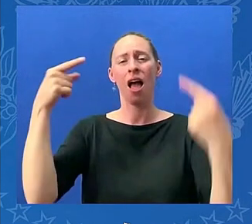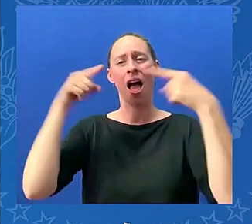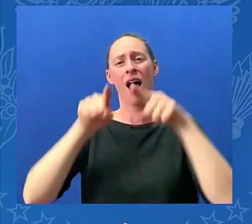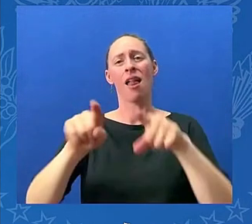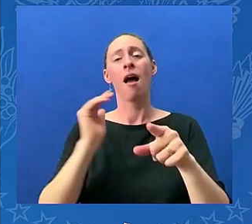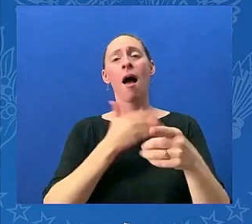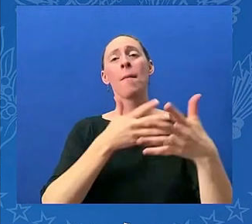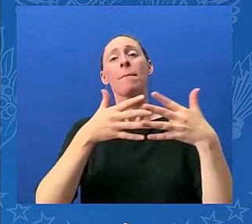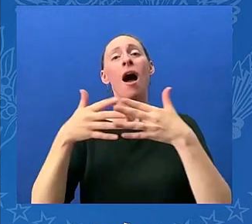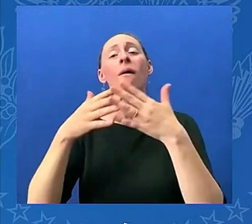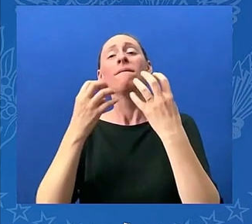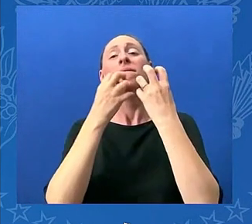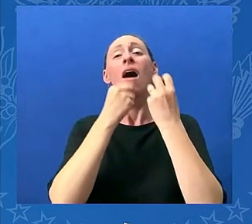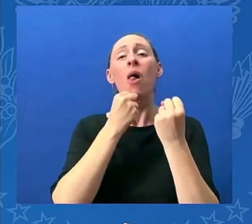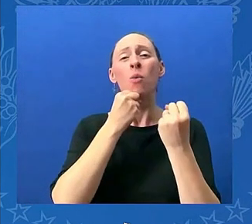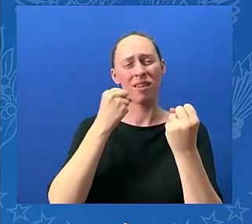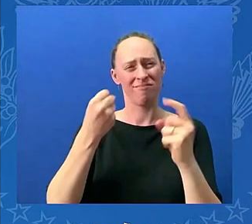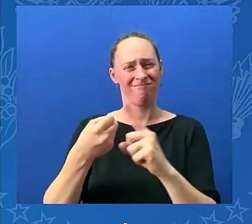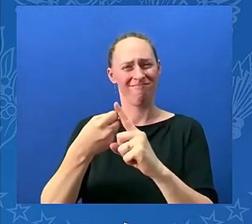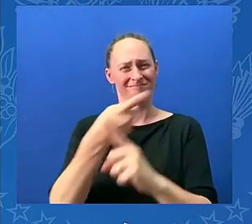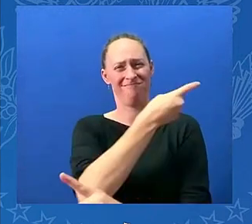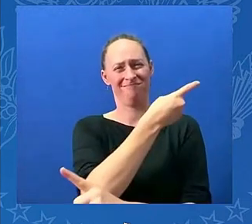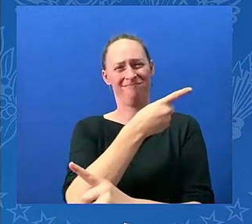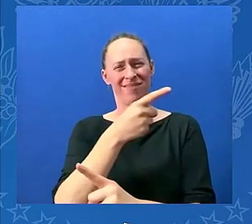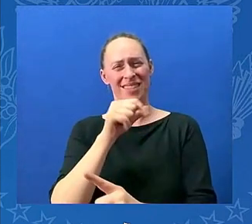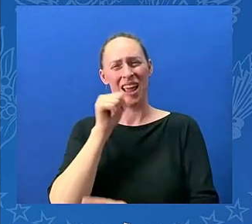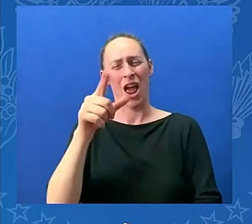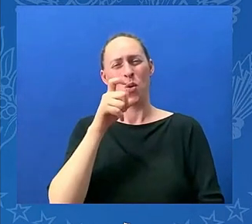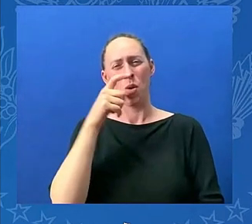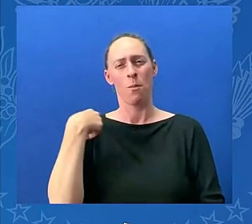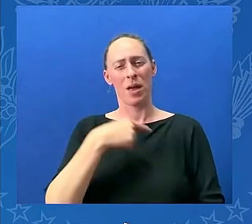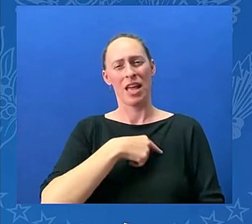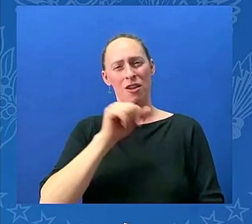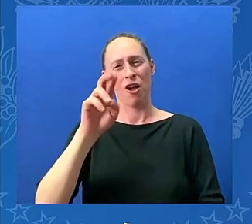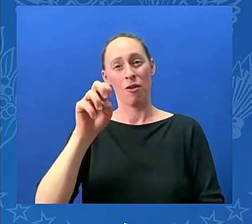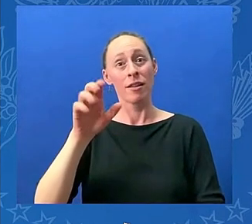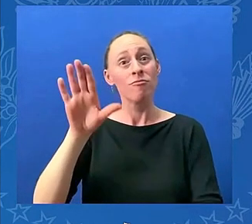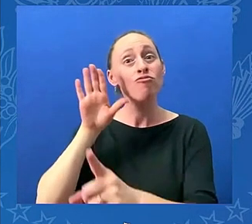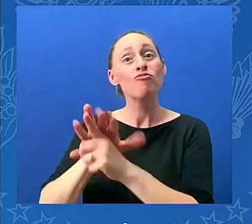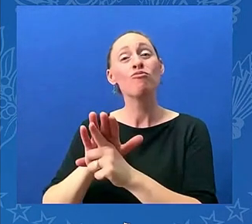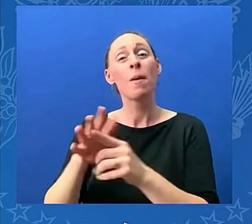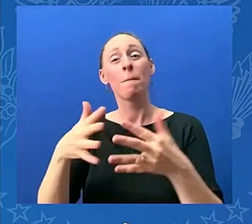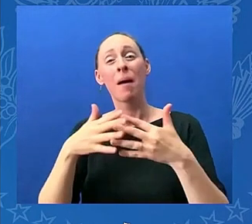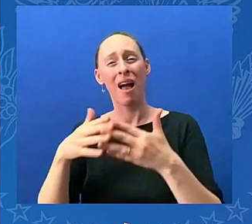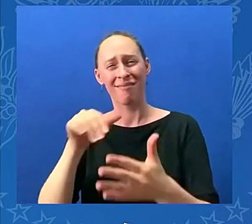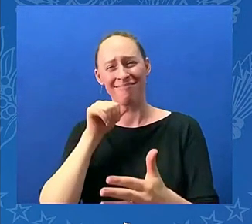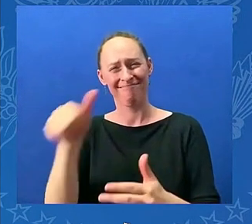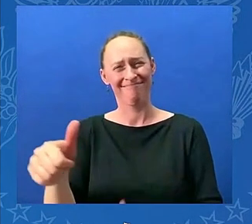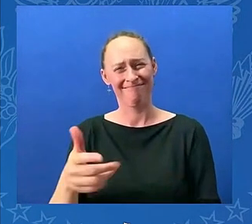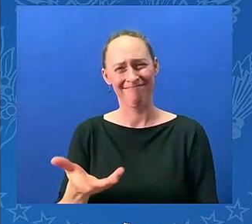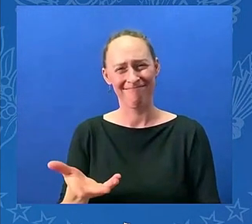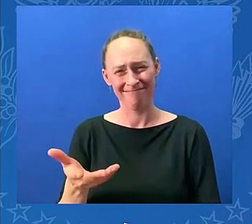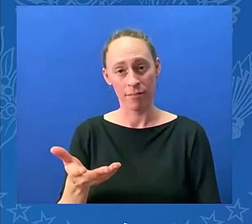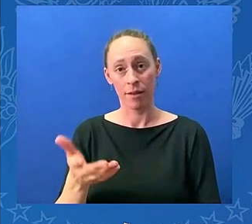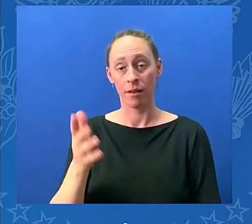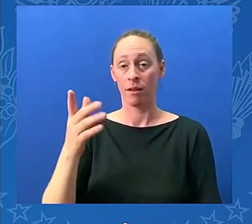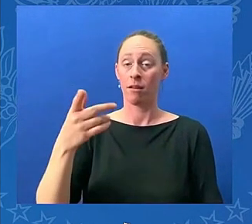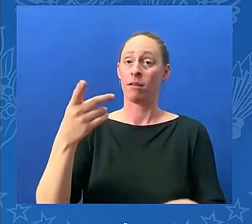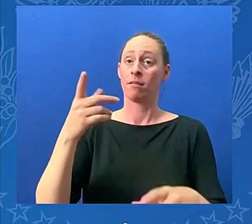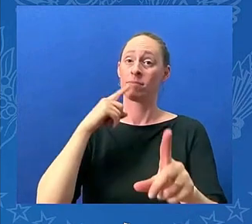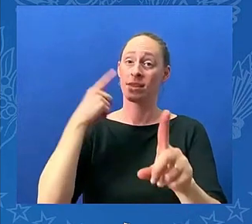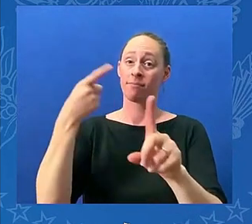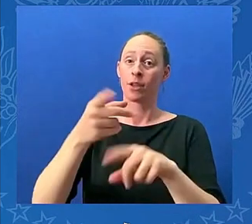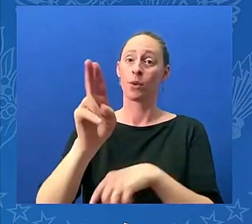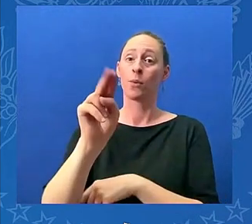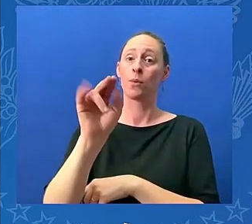we cannot allow this to happen. Unity is the most elusive goal of all but nothing is important than